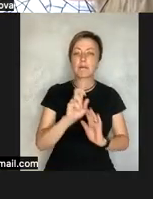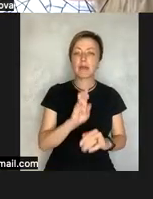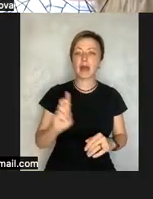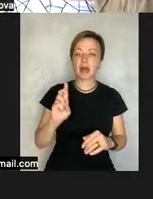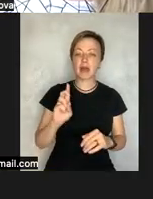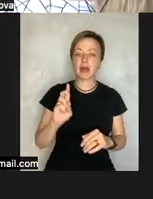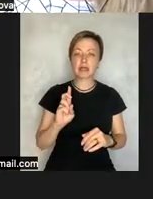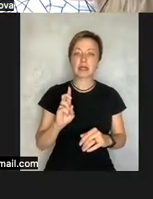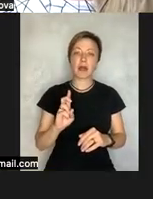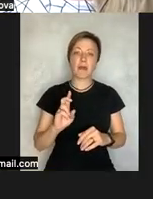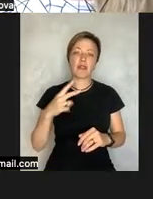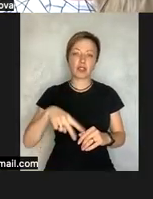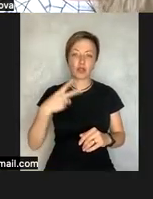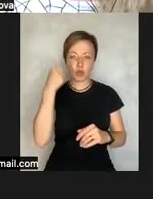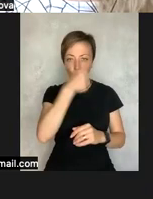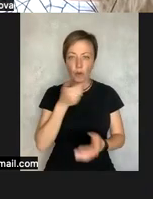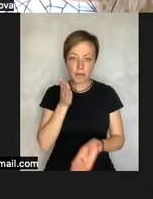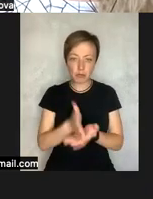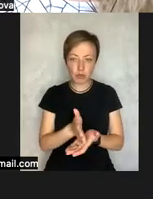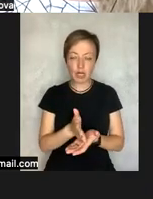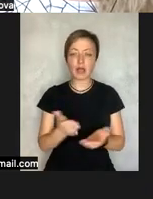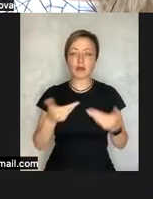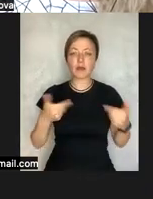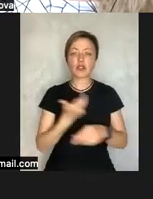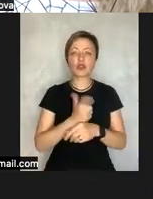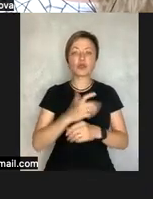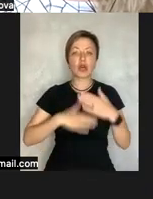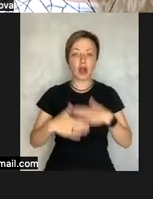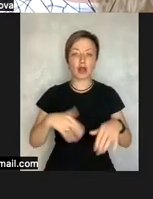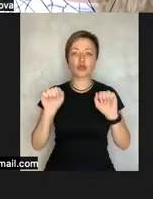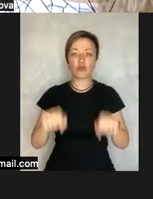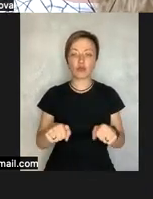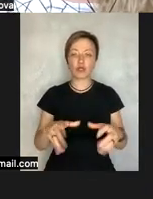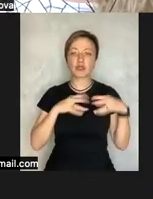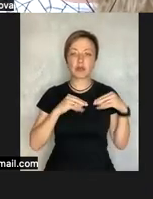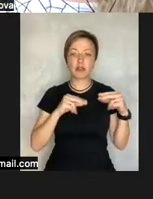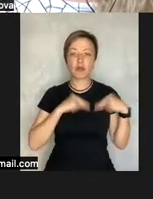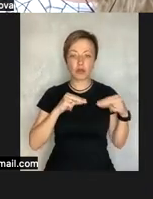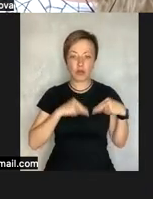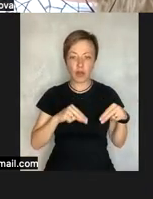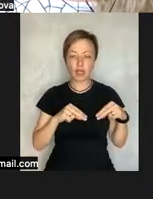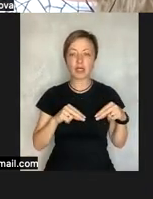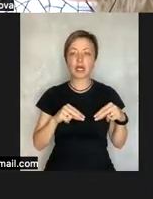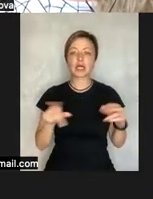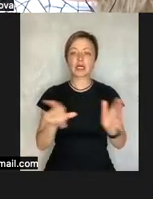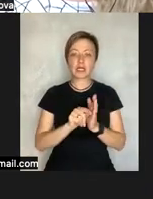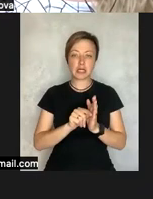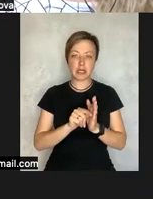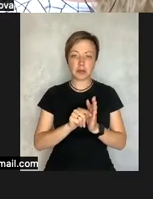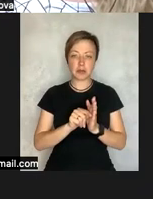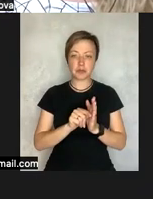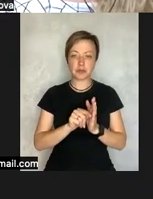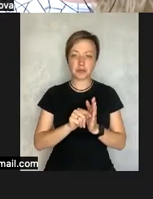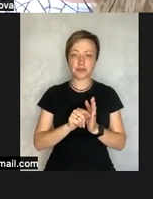to uh be collaborating with newly established disability led um disability rights ukraine